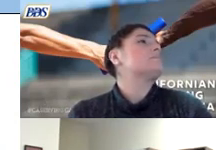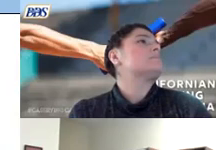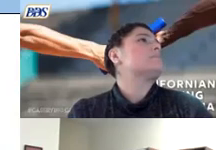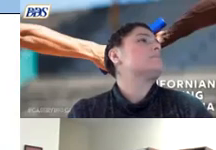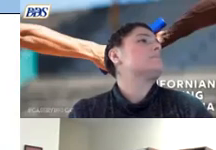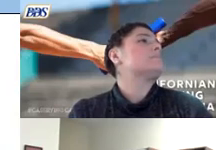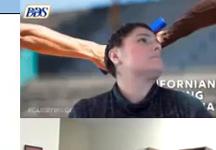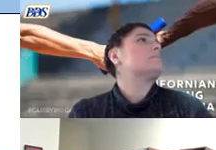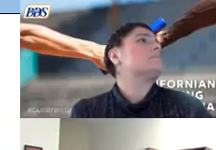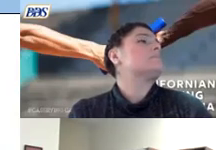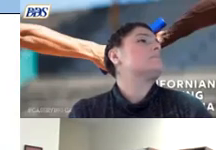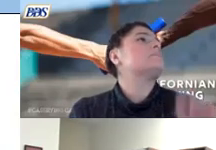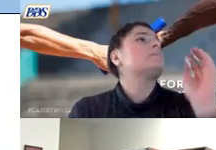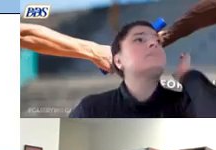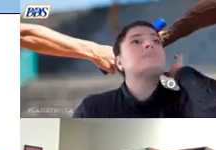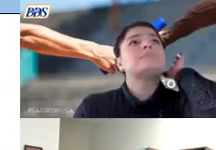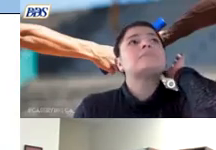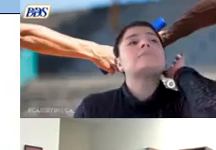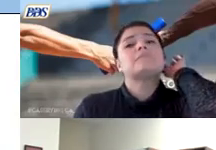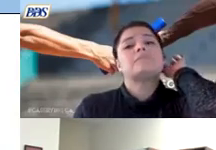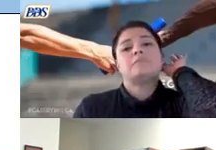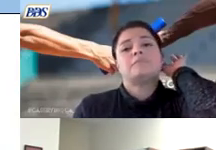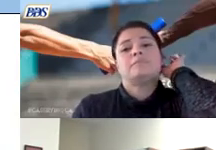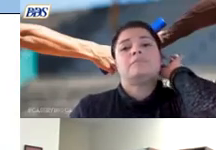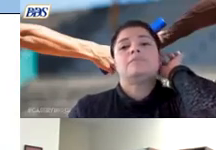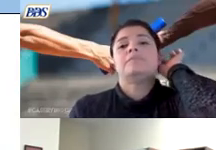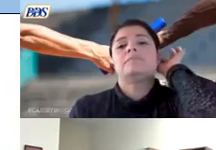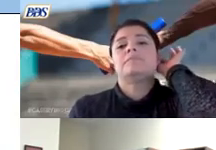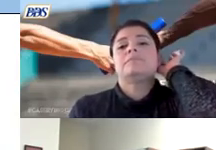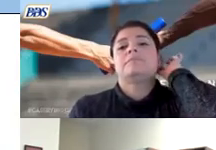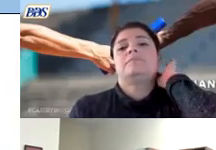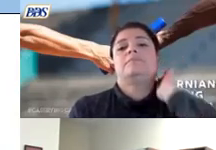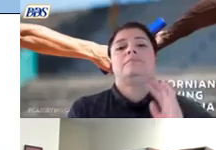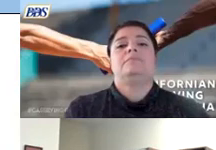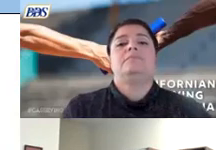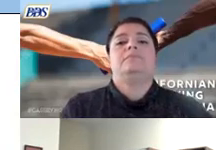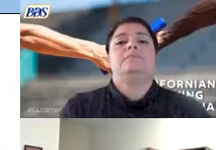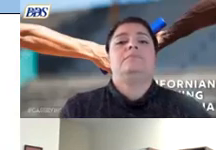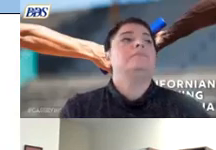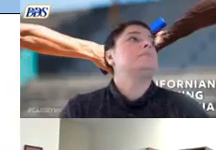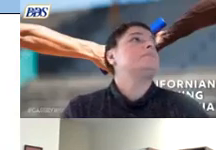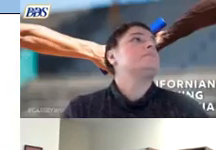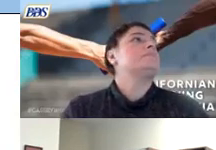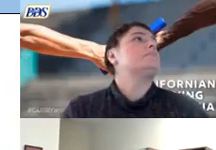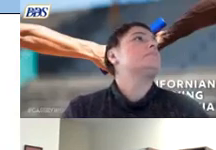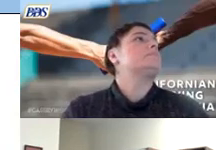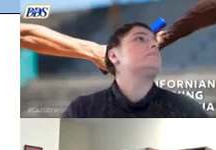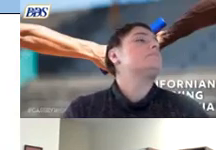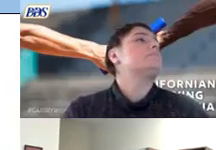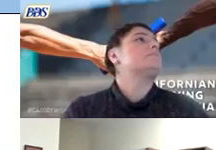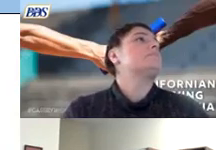ils dme supported employment and self-determination if i uh